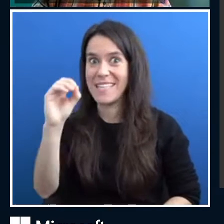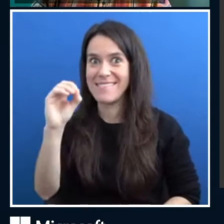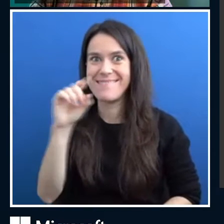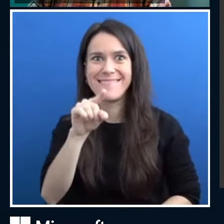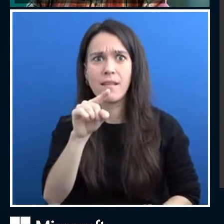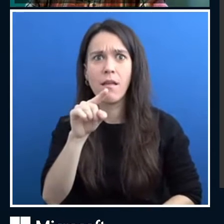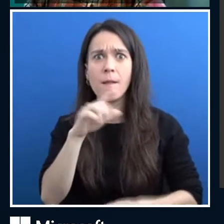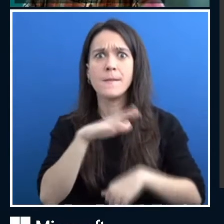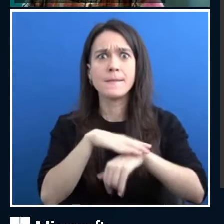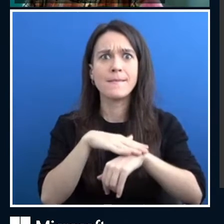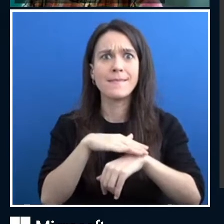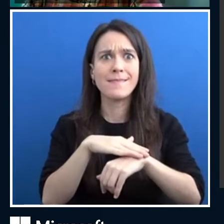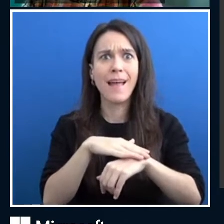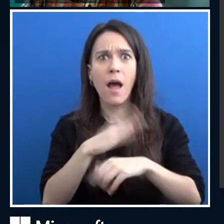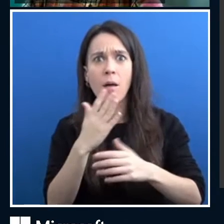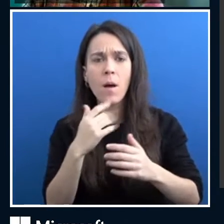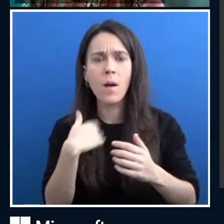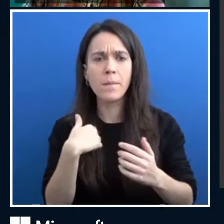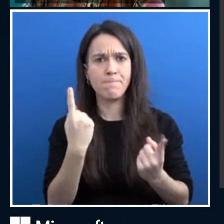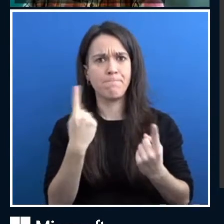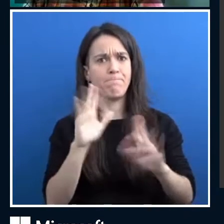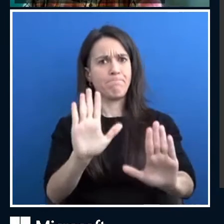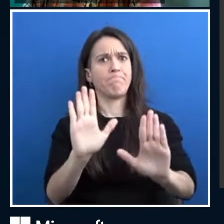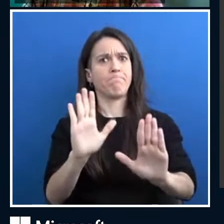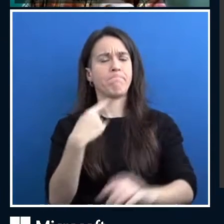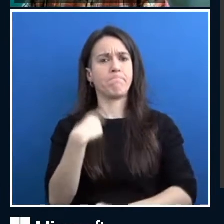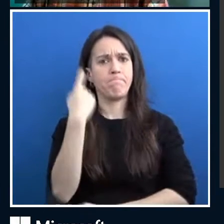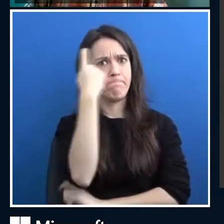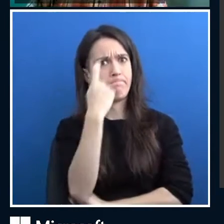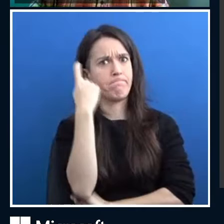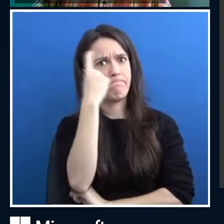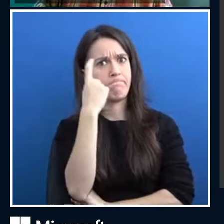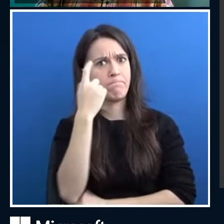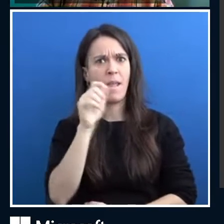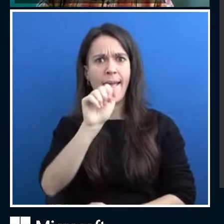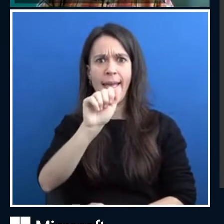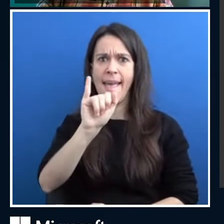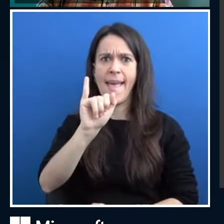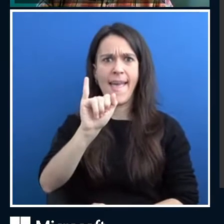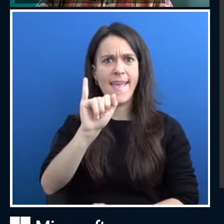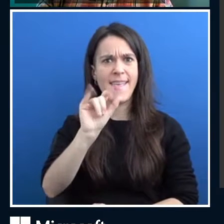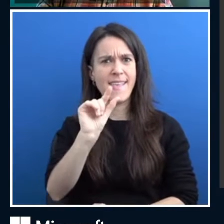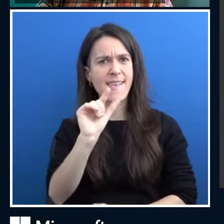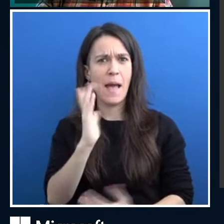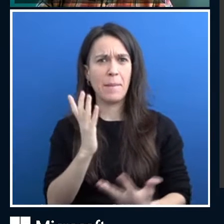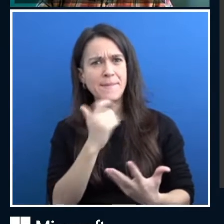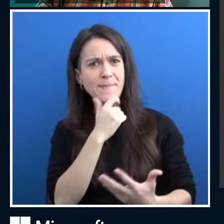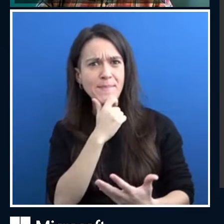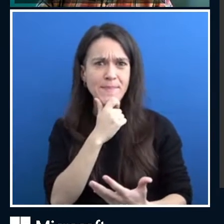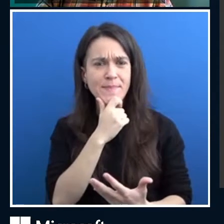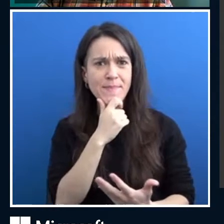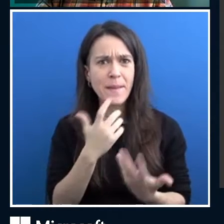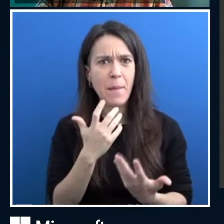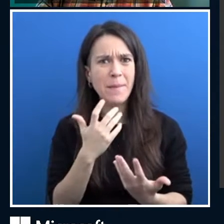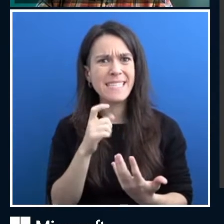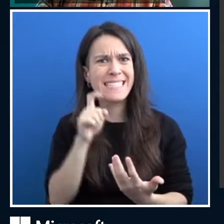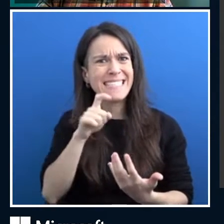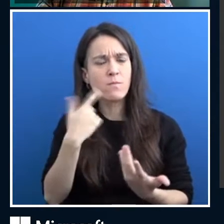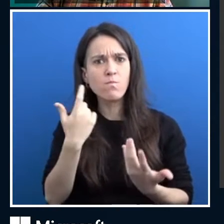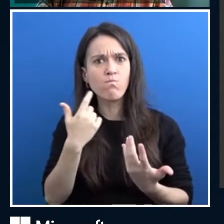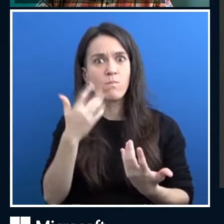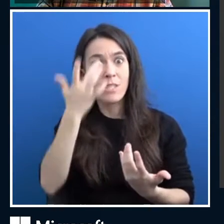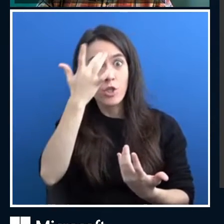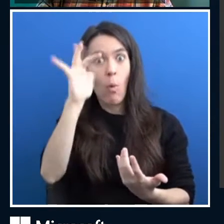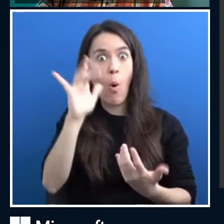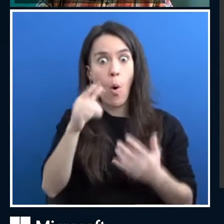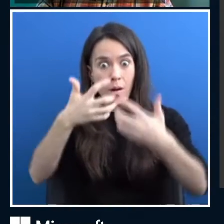people were getting concerned that AI wasn't personable enough, almost. If we needed someone to be intelligent, then it had